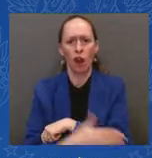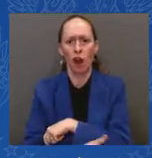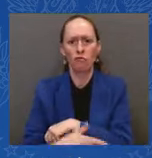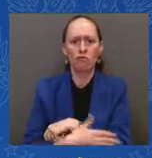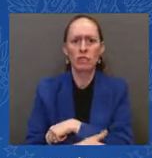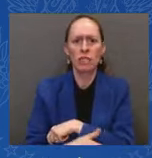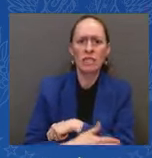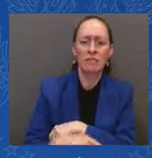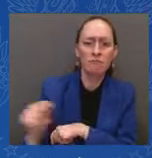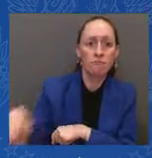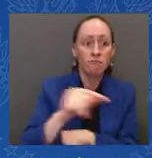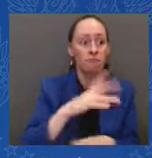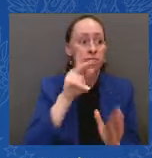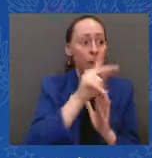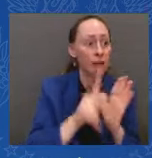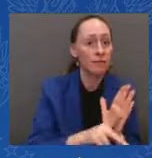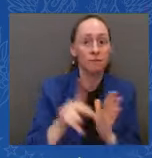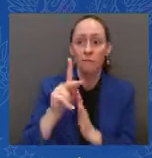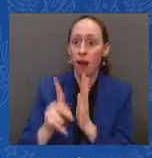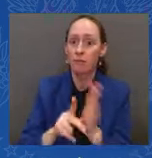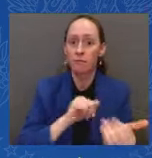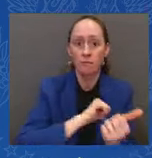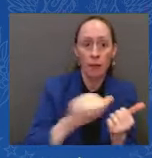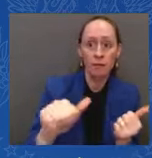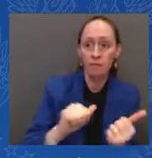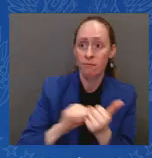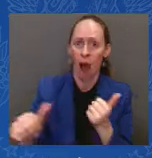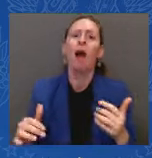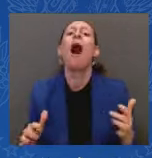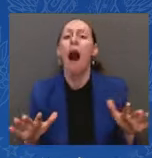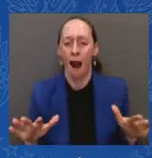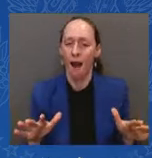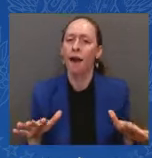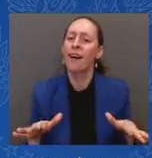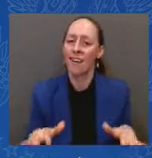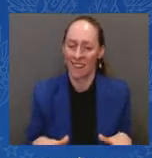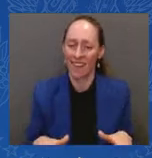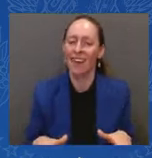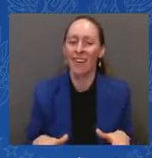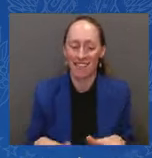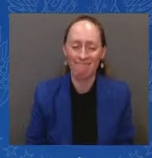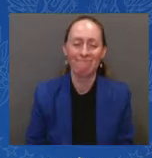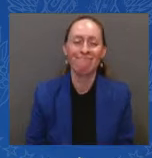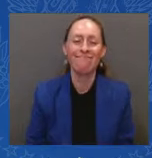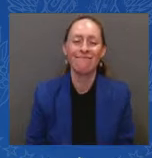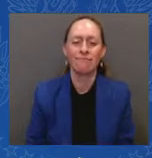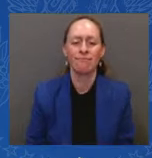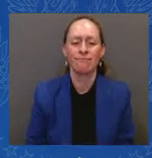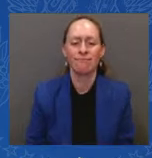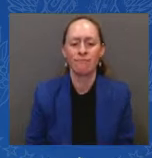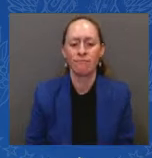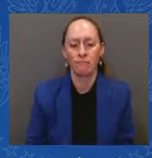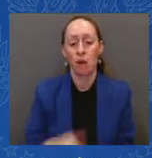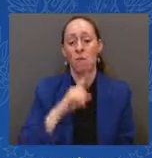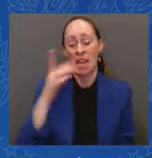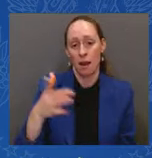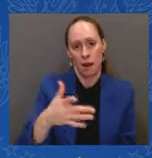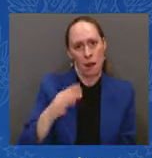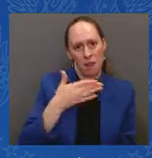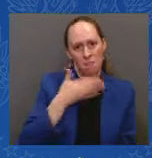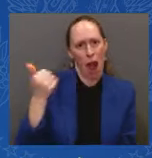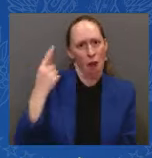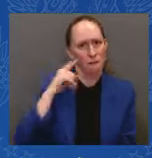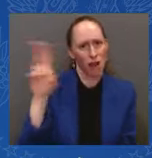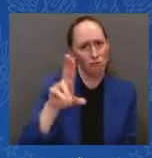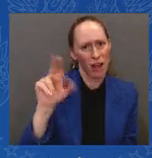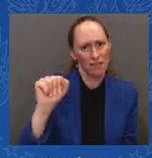exercise for the United States of America to increase the support we have around the world. And what I don't want to do is, we